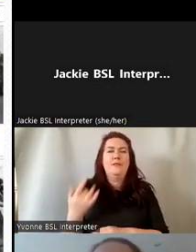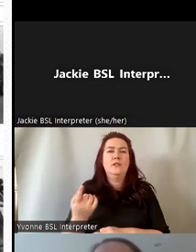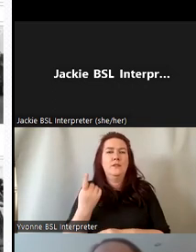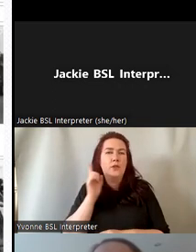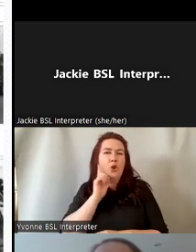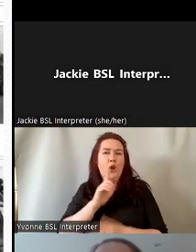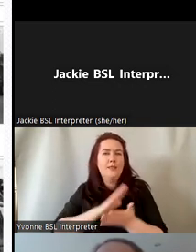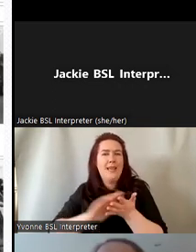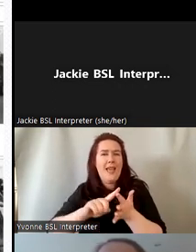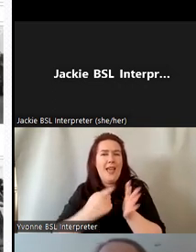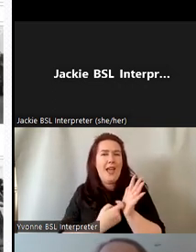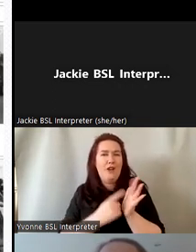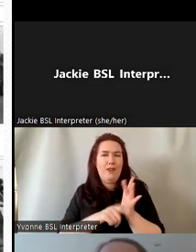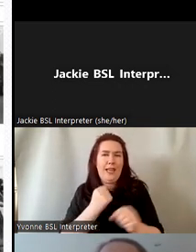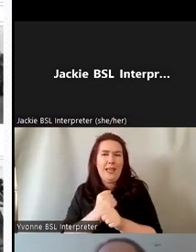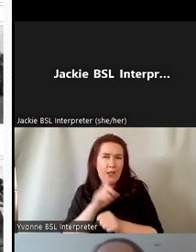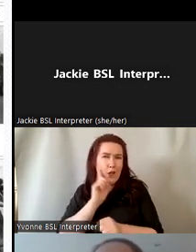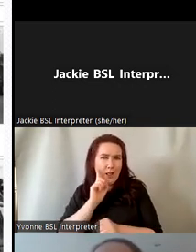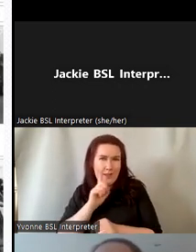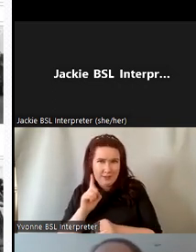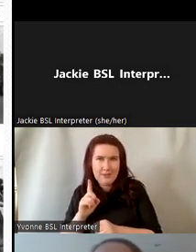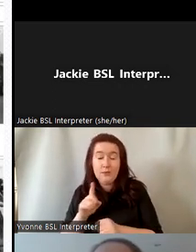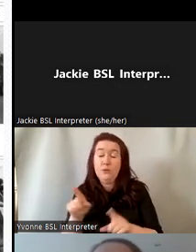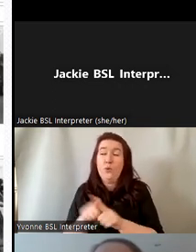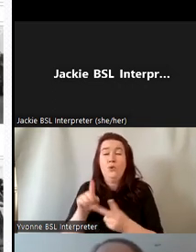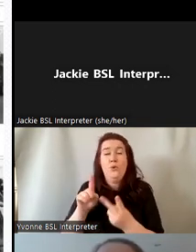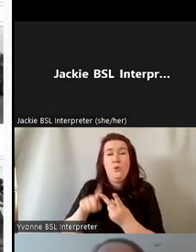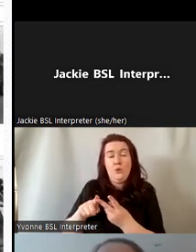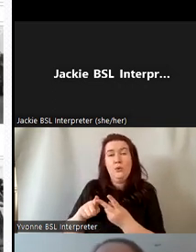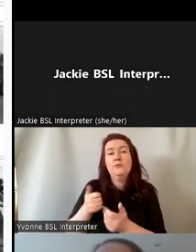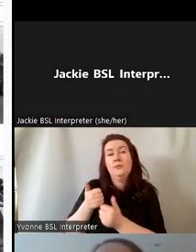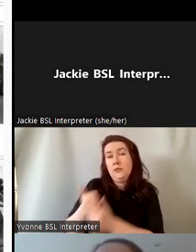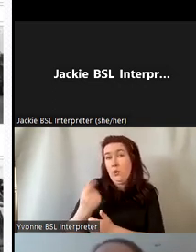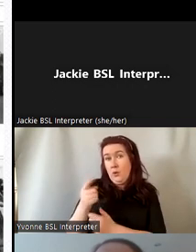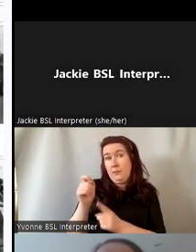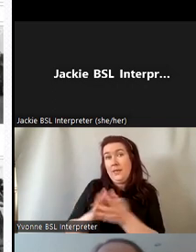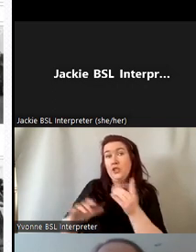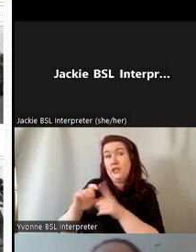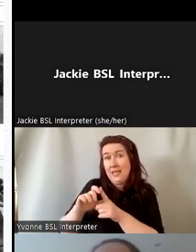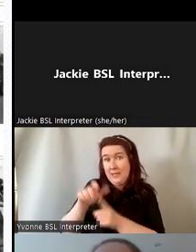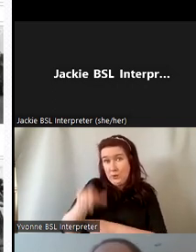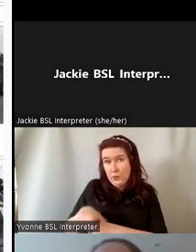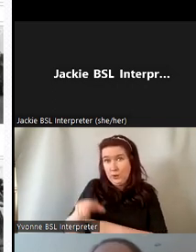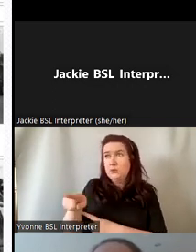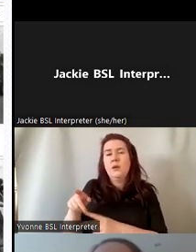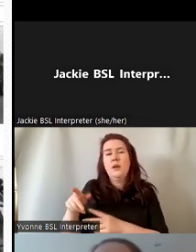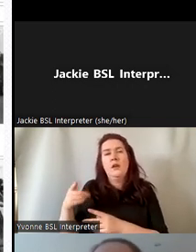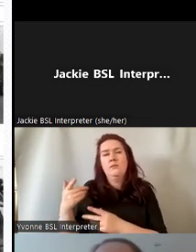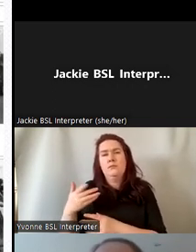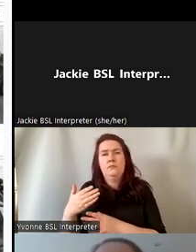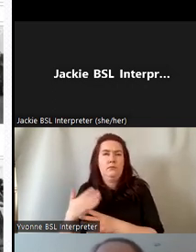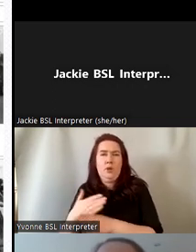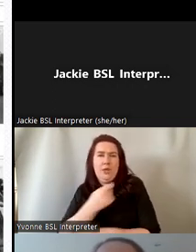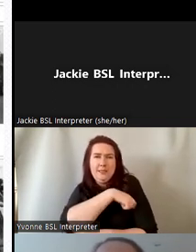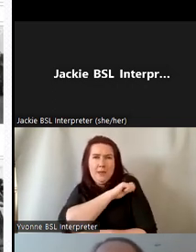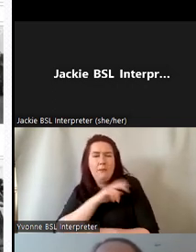and then we also worked to support a phd student from um spain who was looking into gender roles in the fishing industry